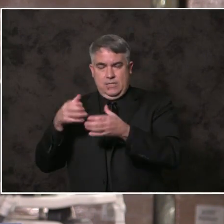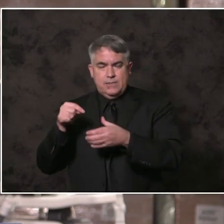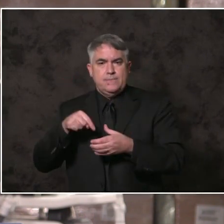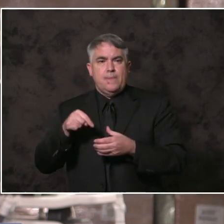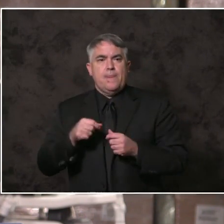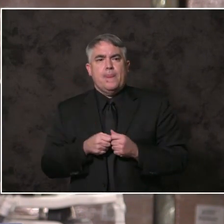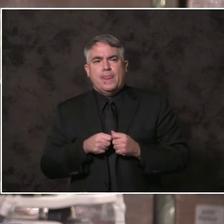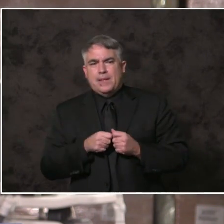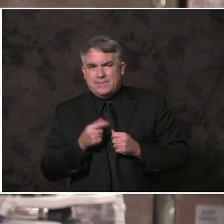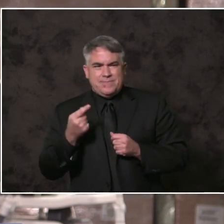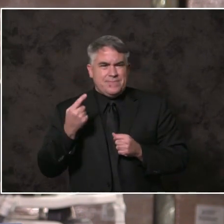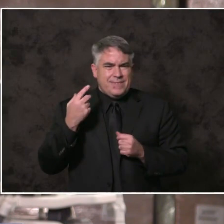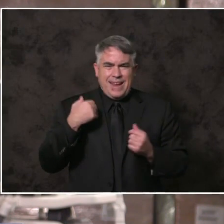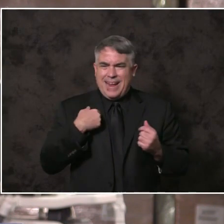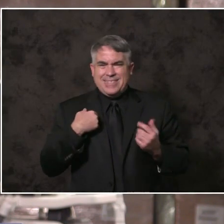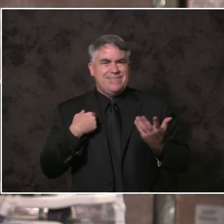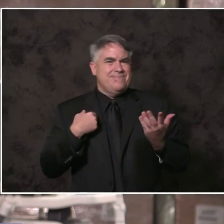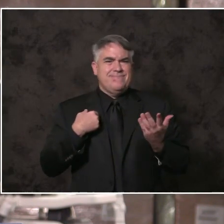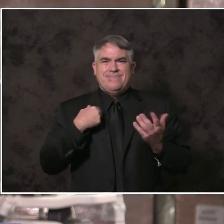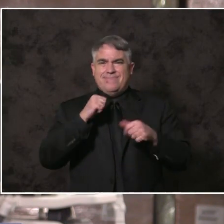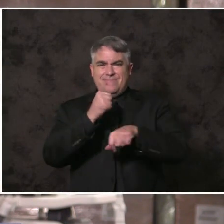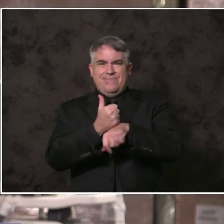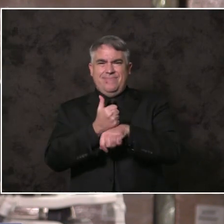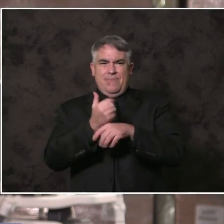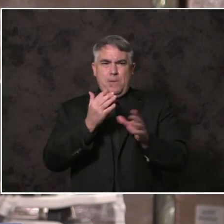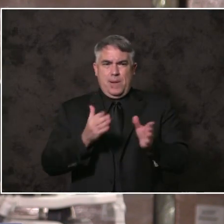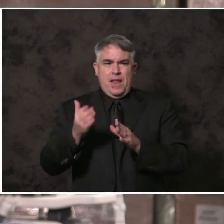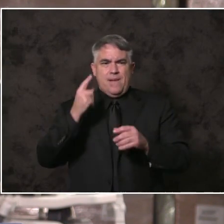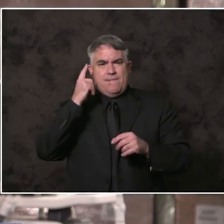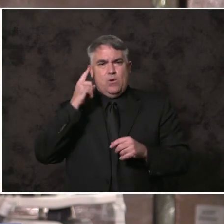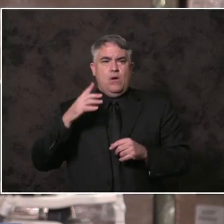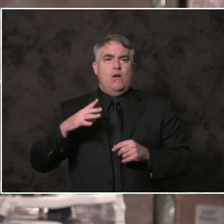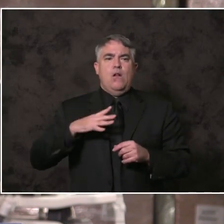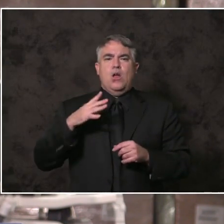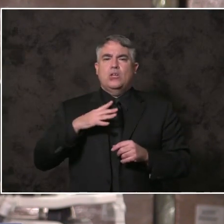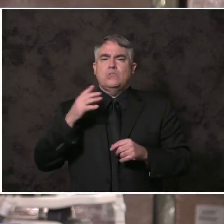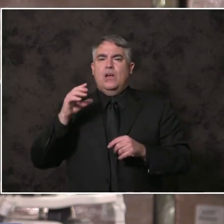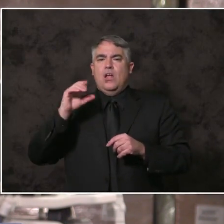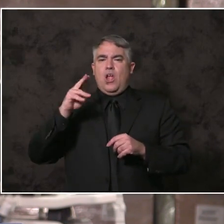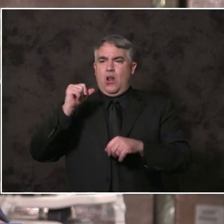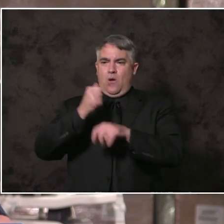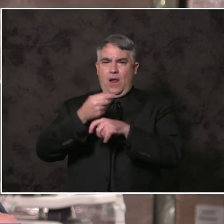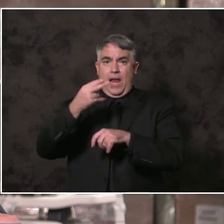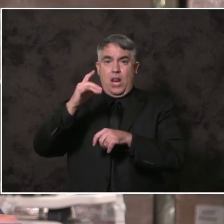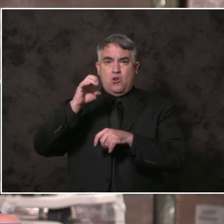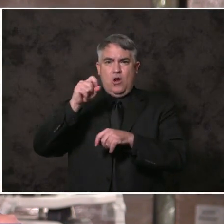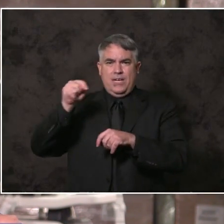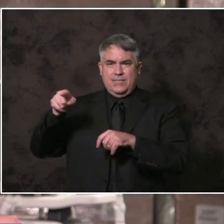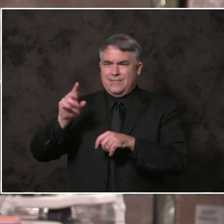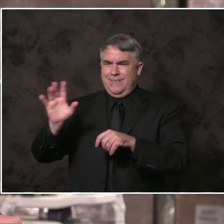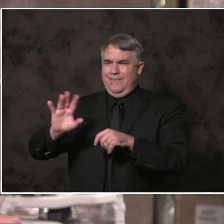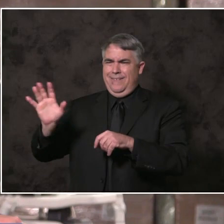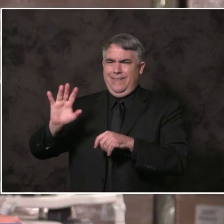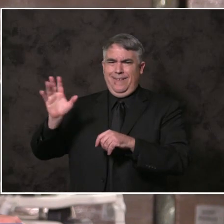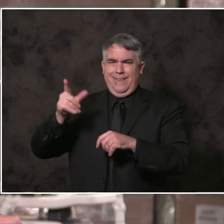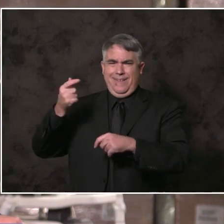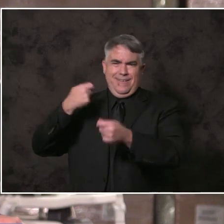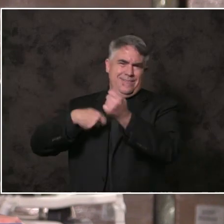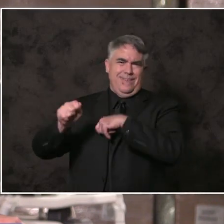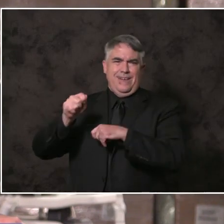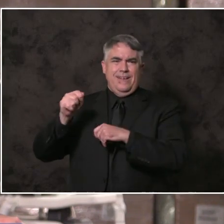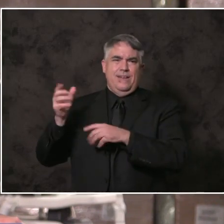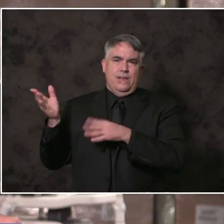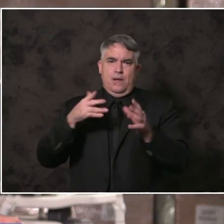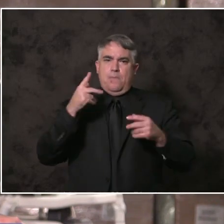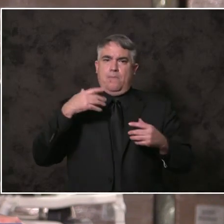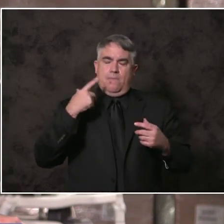condos. But instead, we're building a world-class center for behavioral health recovery. And more hubs like this are on the way to serve